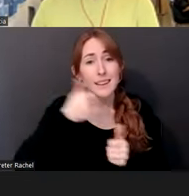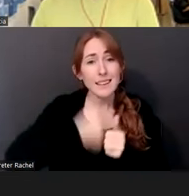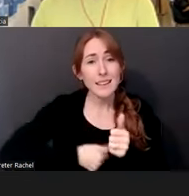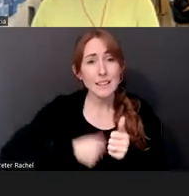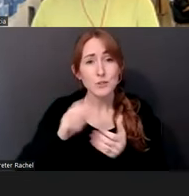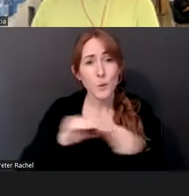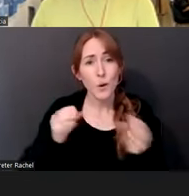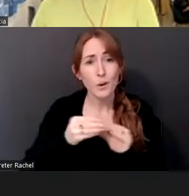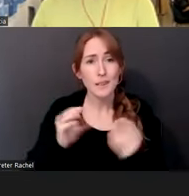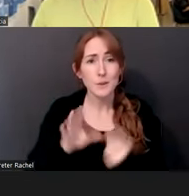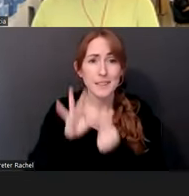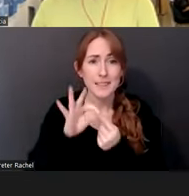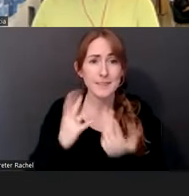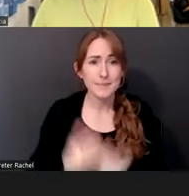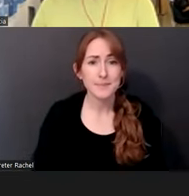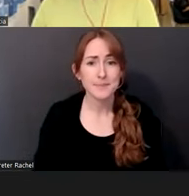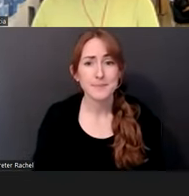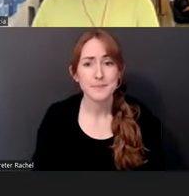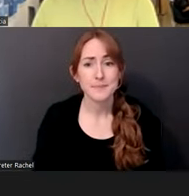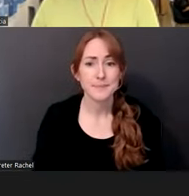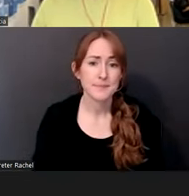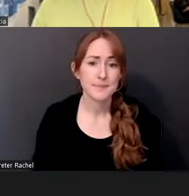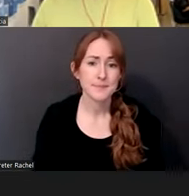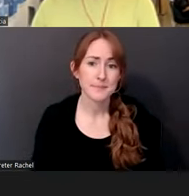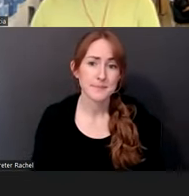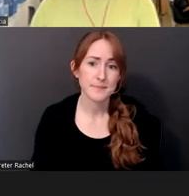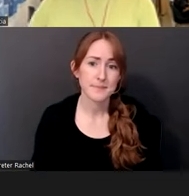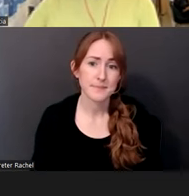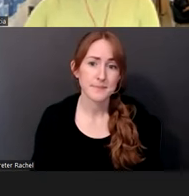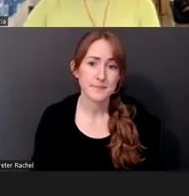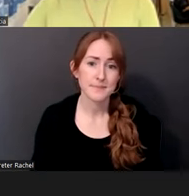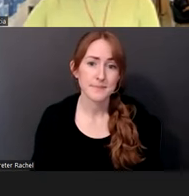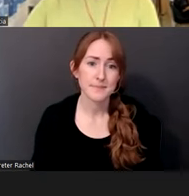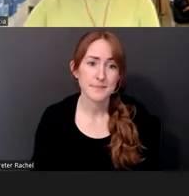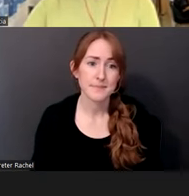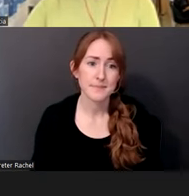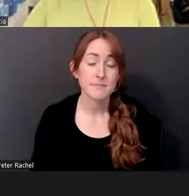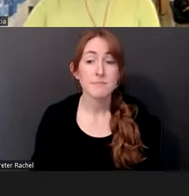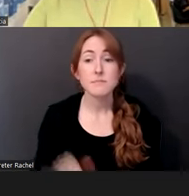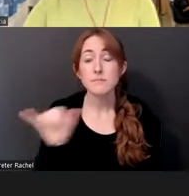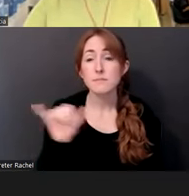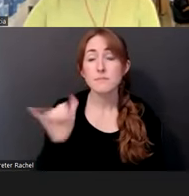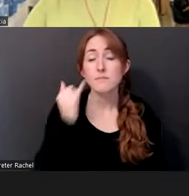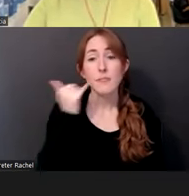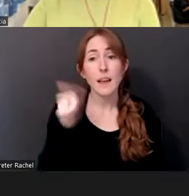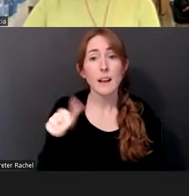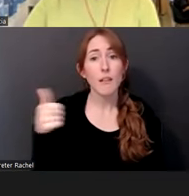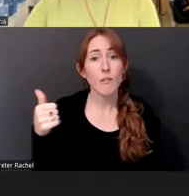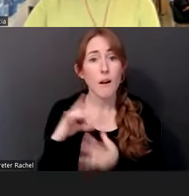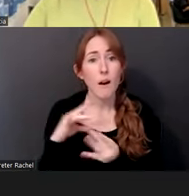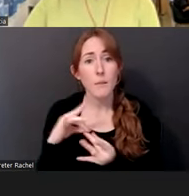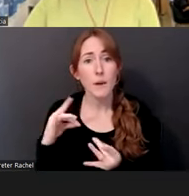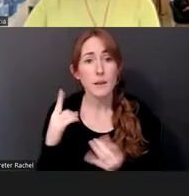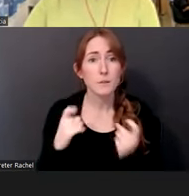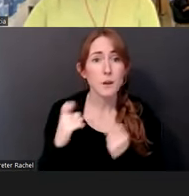So also, um, if you have any other comments or questions, even about